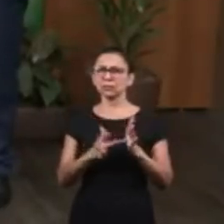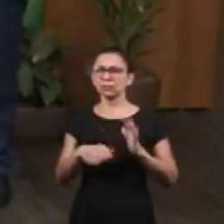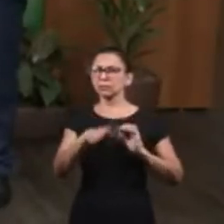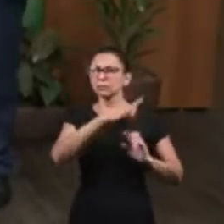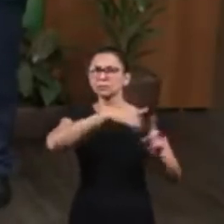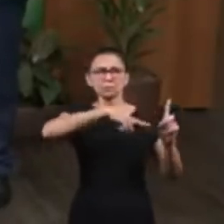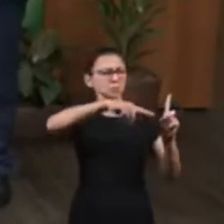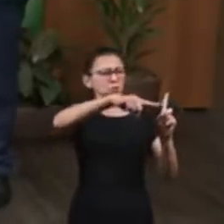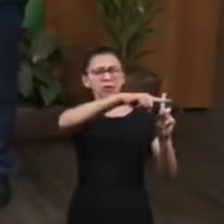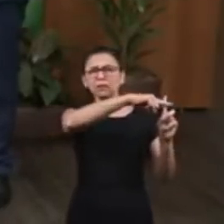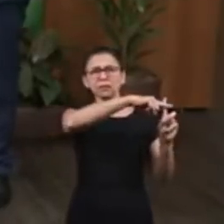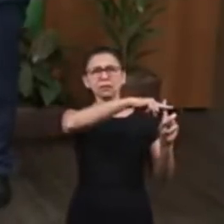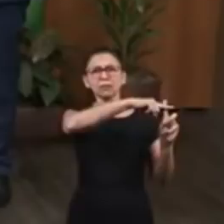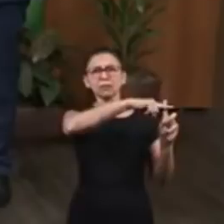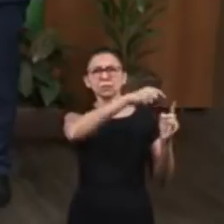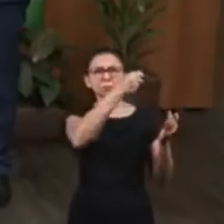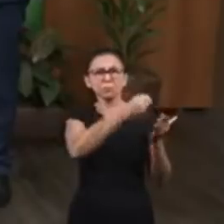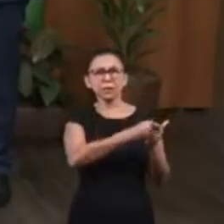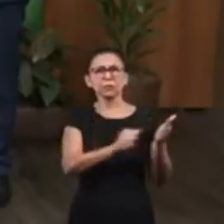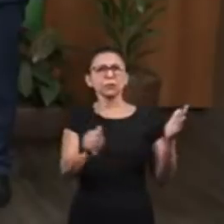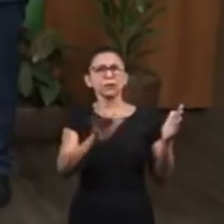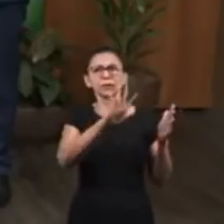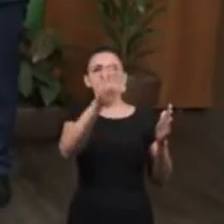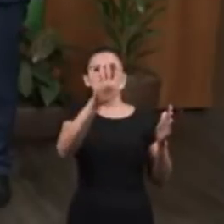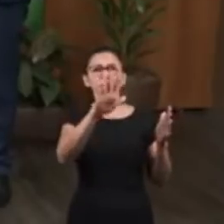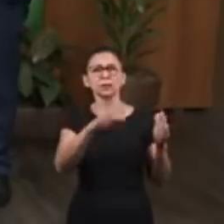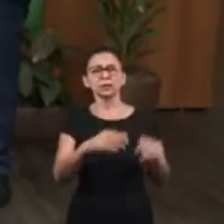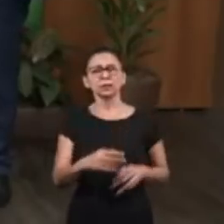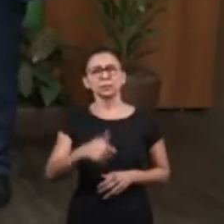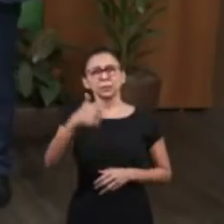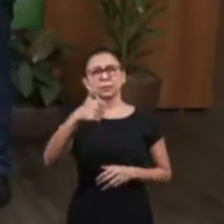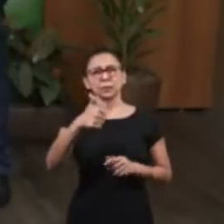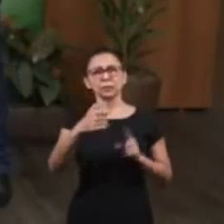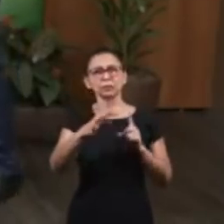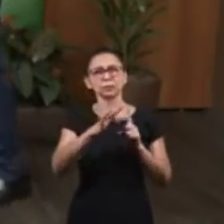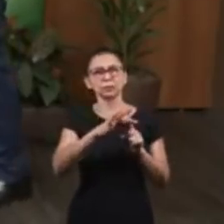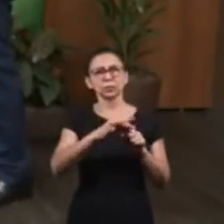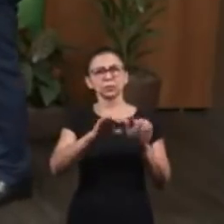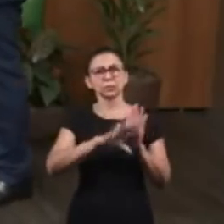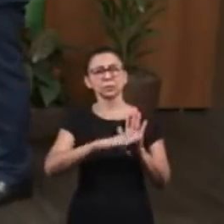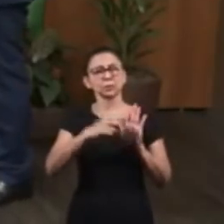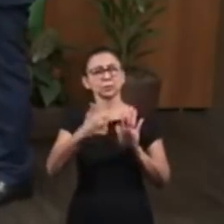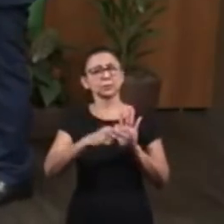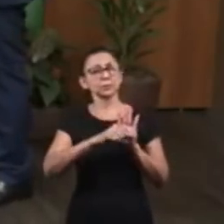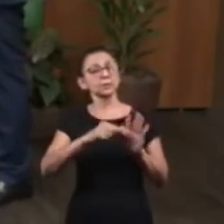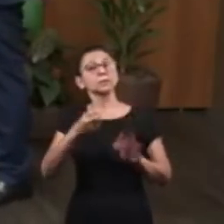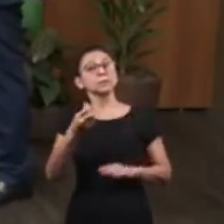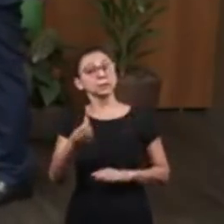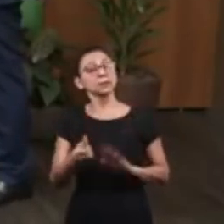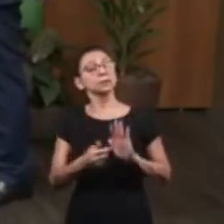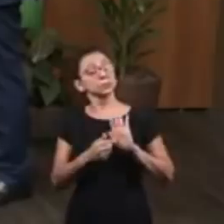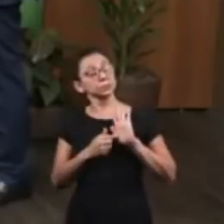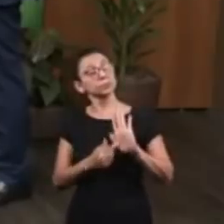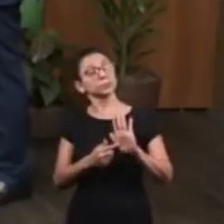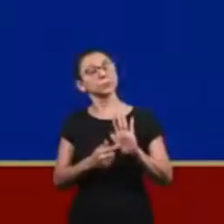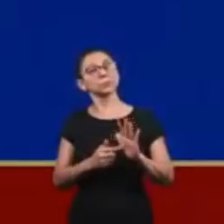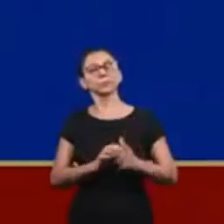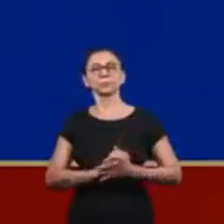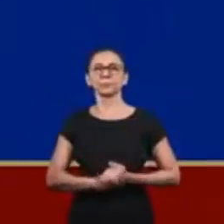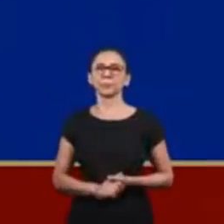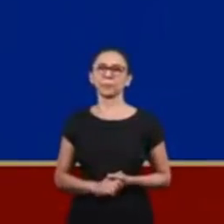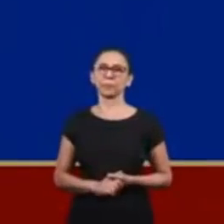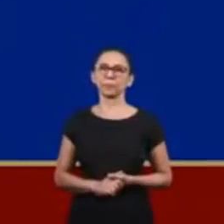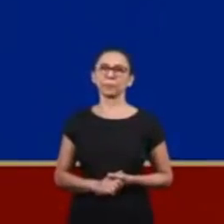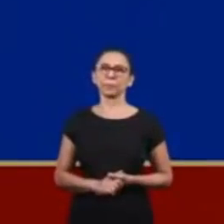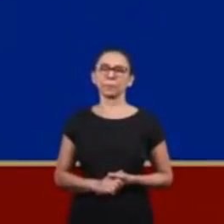Jesus has already paid a high and sufficient price as it is registered in the word of God in the